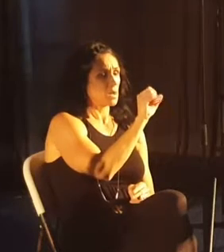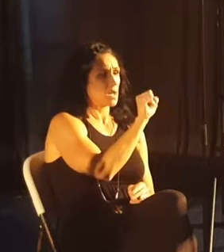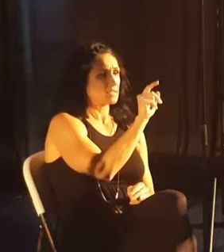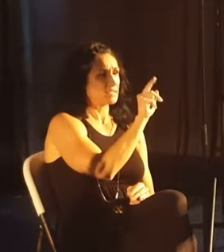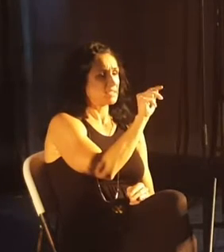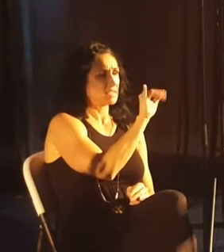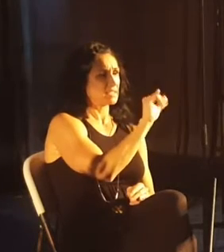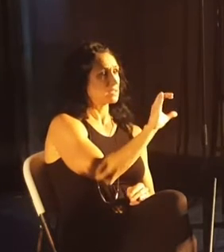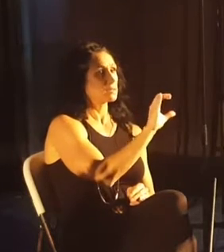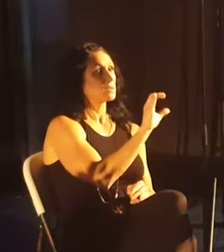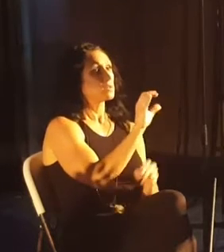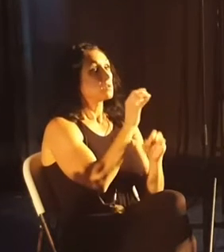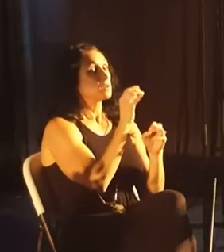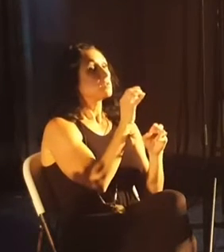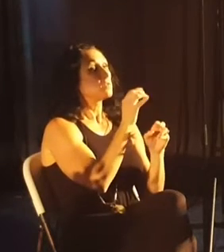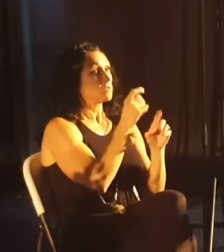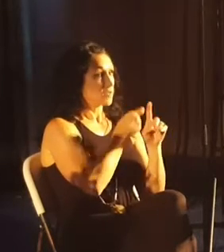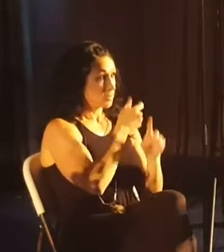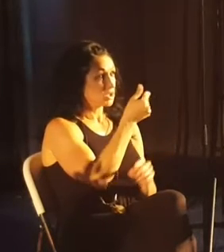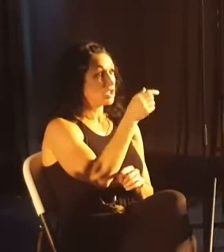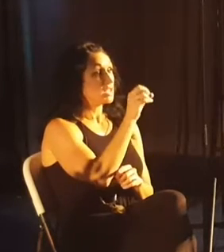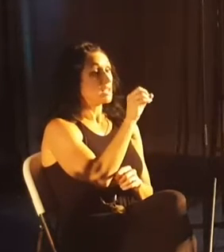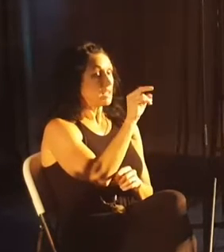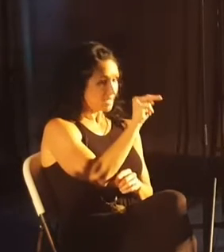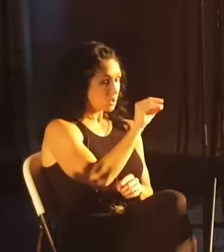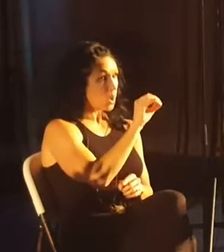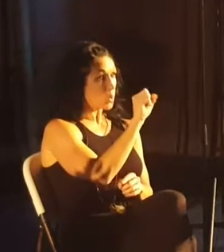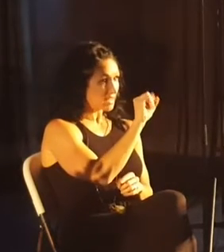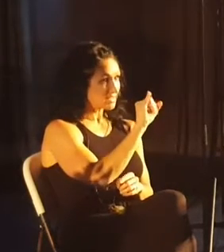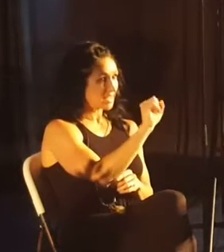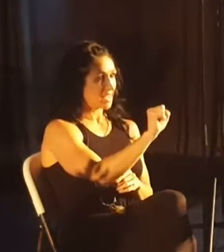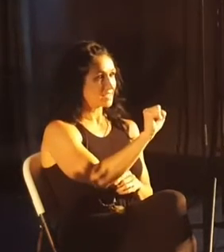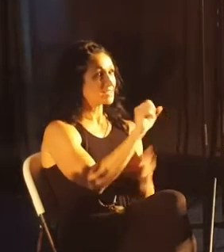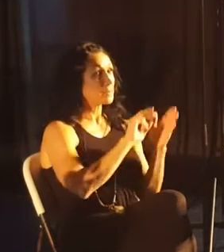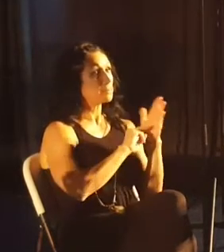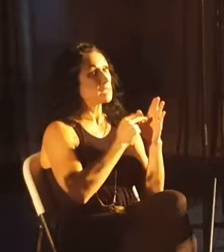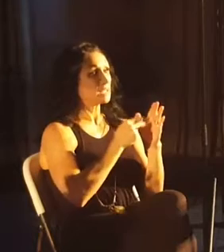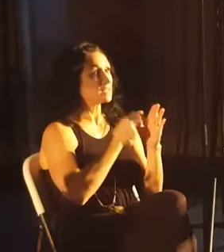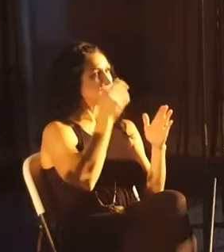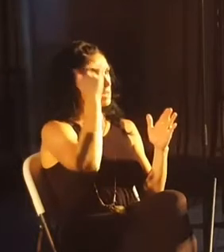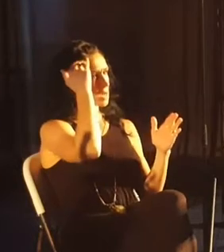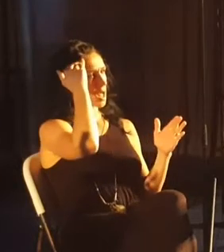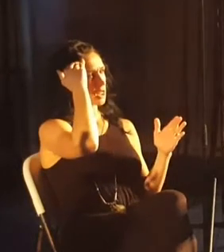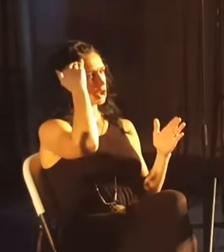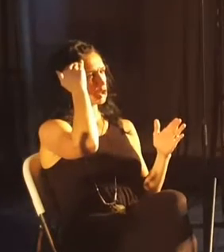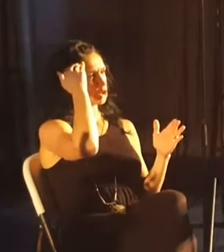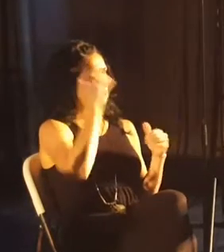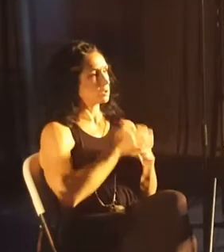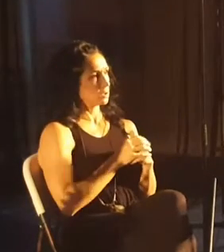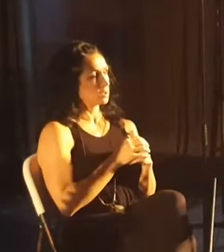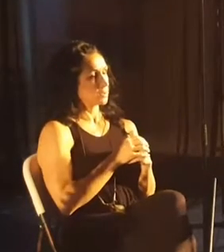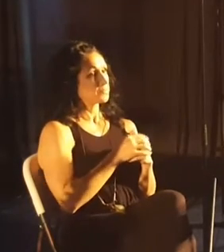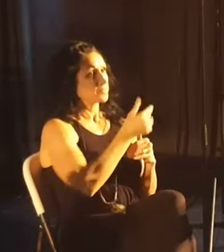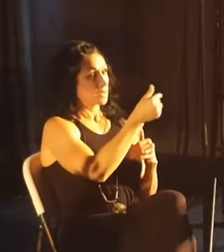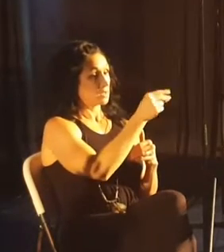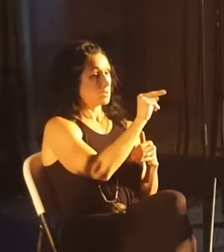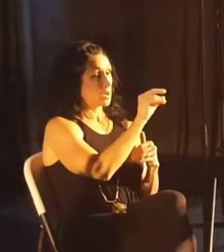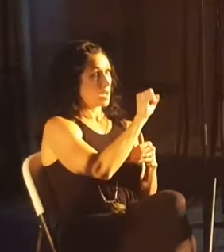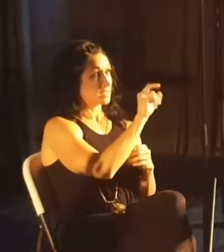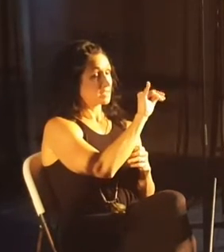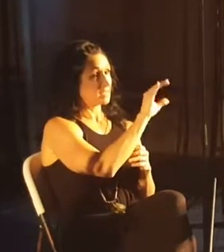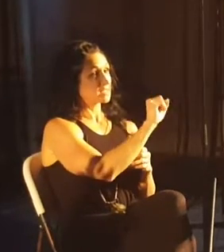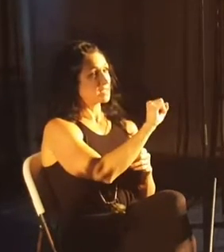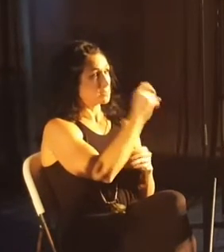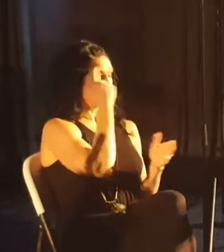comes from the Greek word gnosis, G-N-O-S-I-S, which basically means knowledge. So the Gnostics believed that there was some